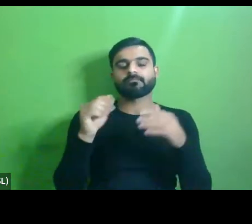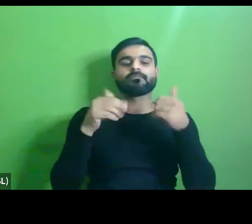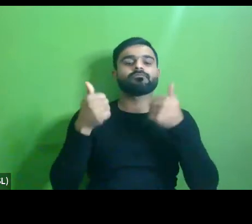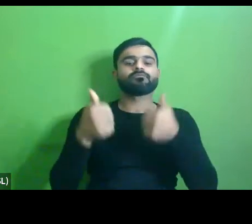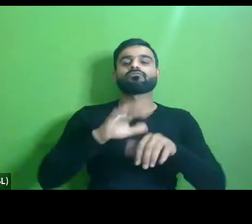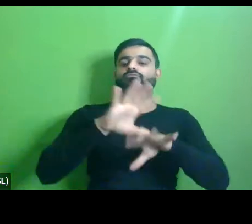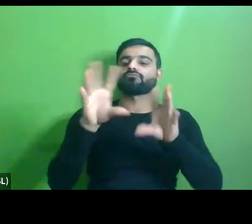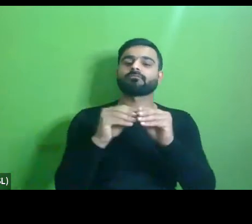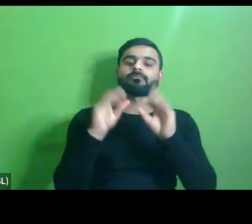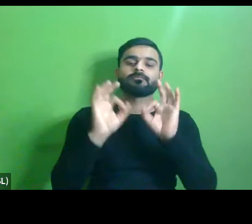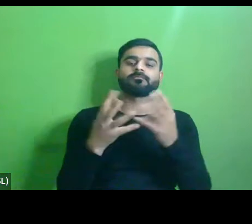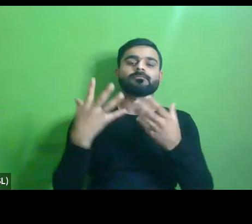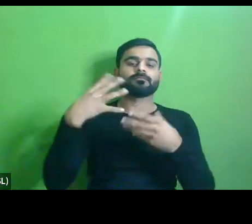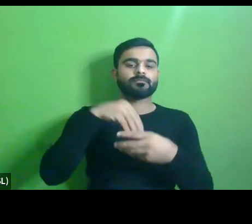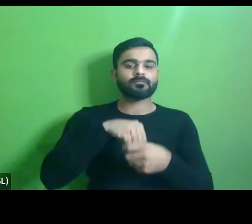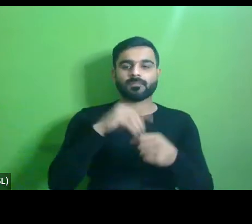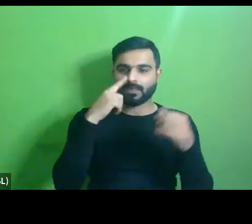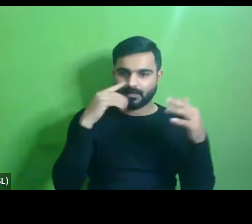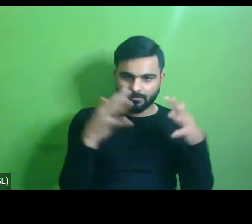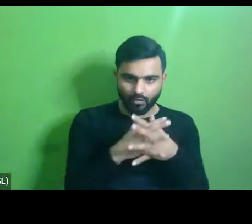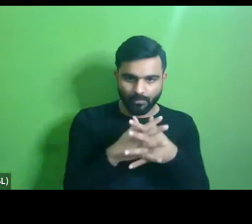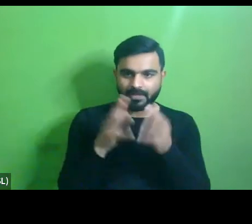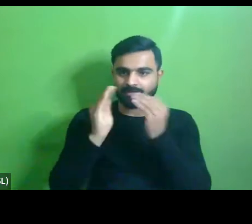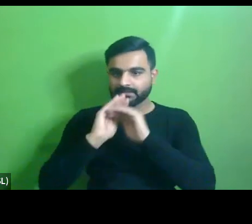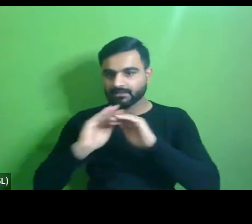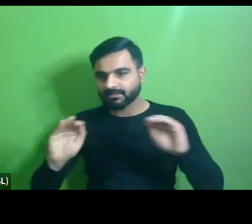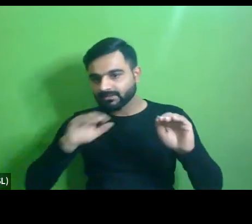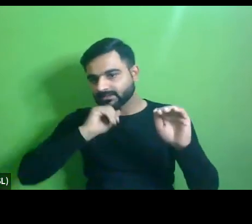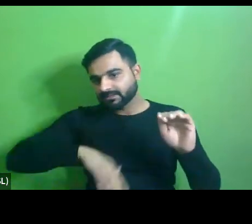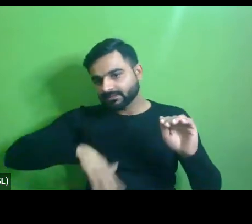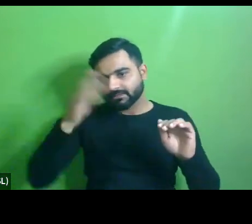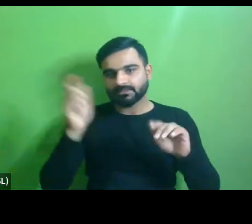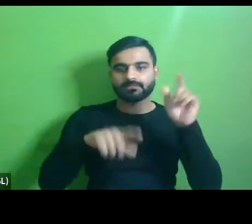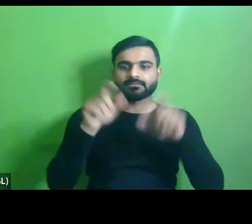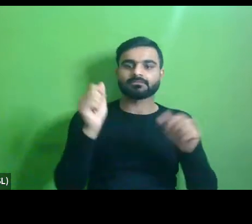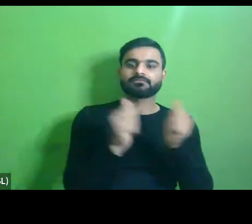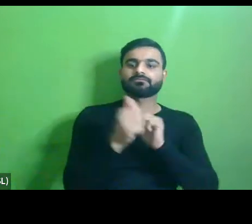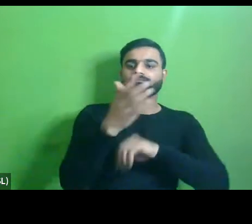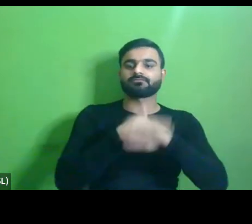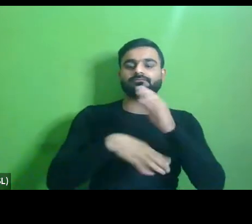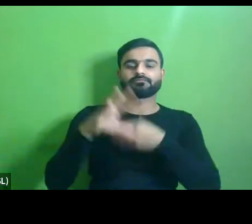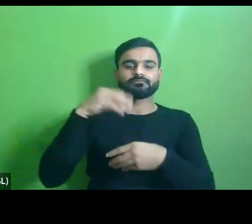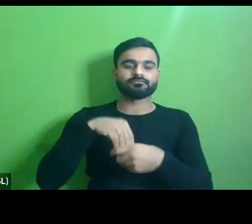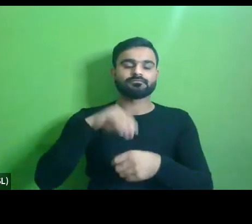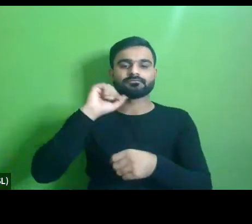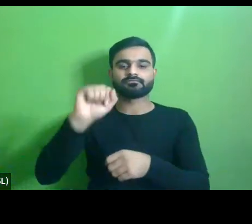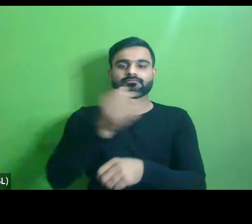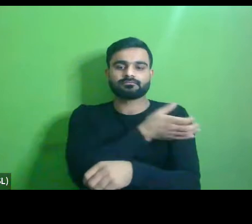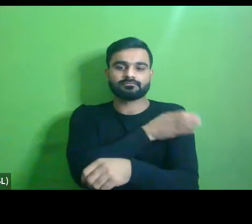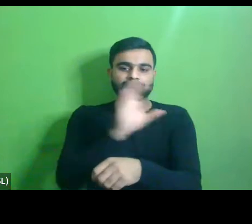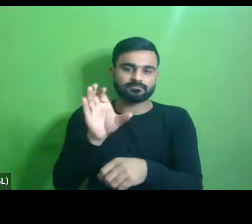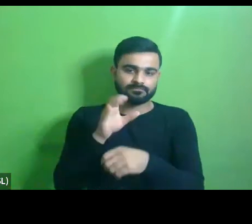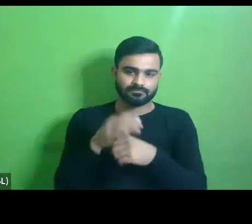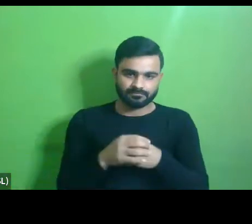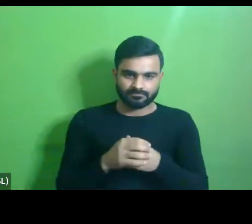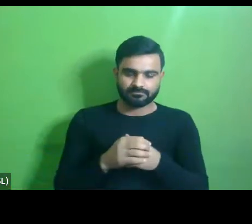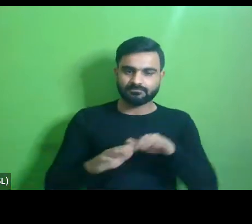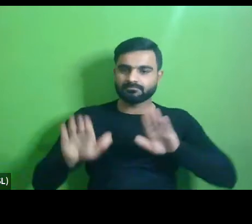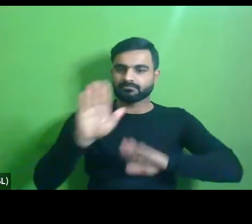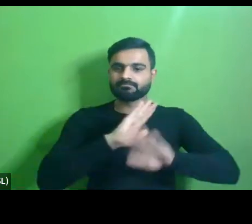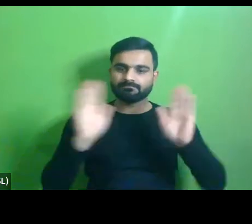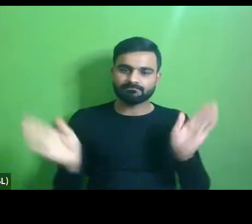all, including women, children, elderly, and persons with disability, thereby empowering them to actively